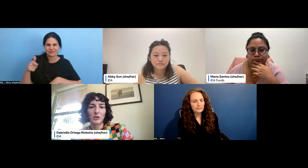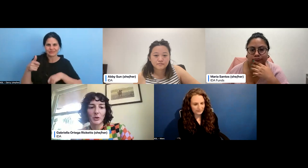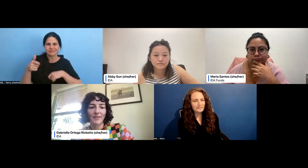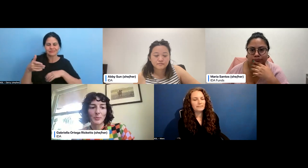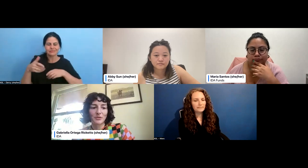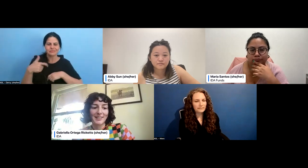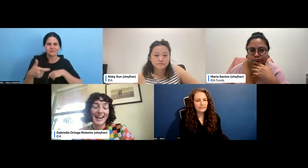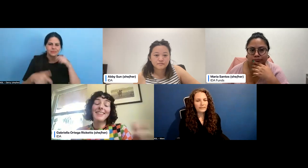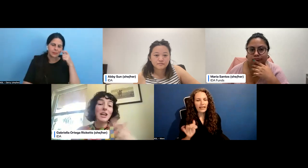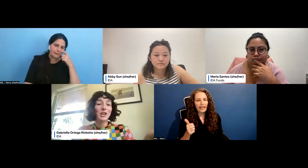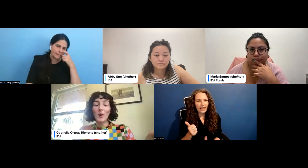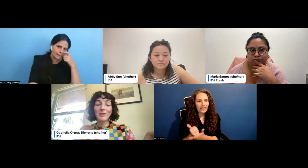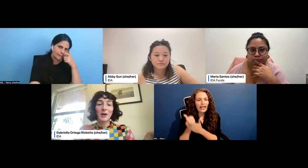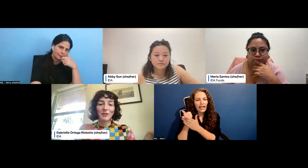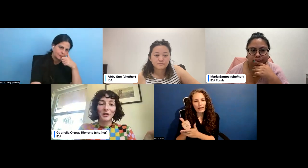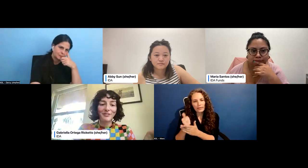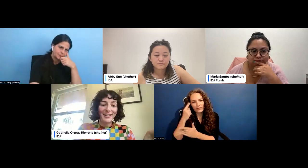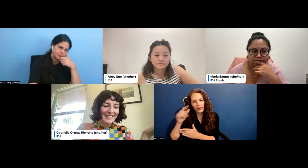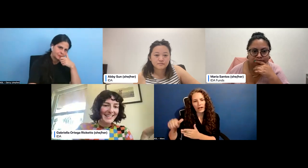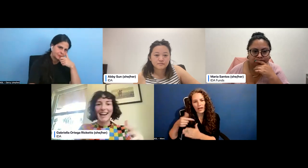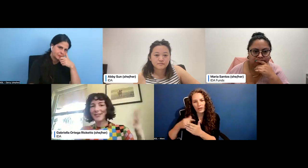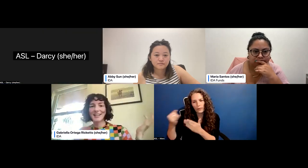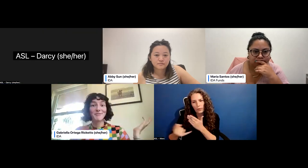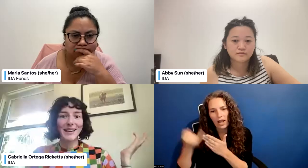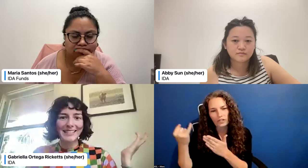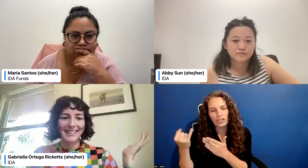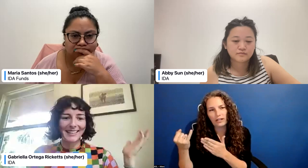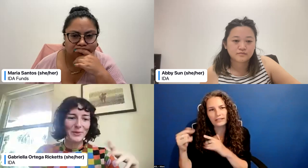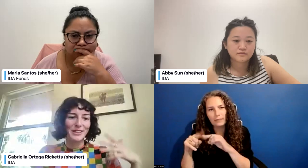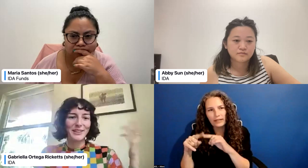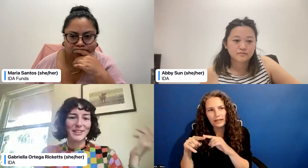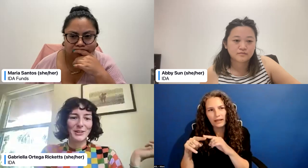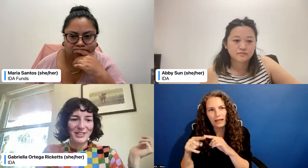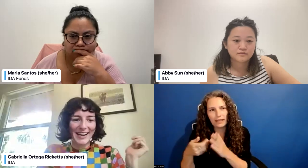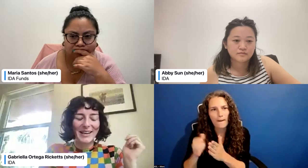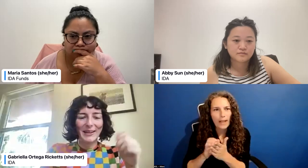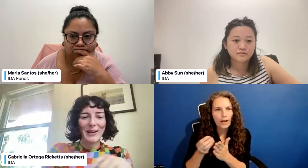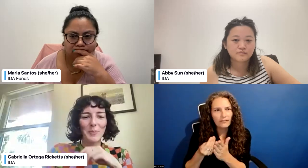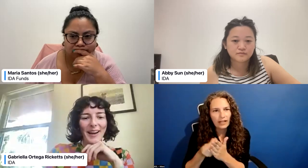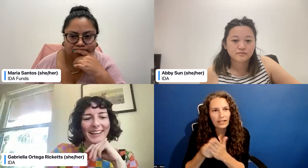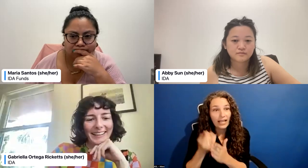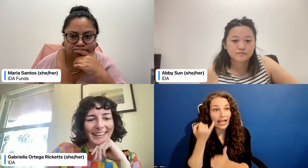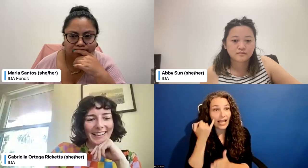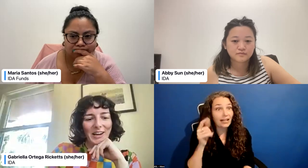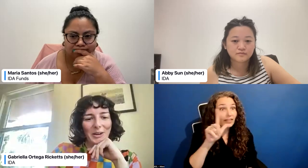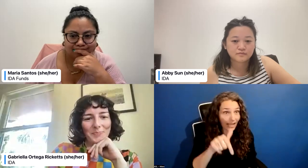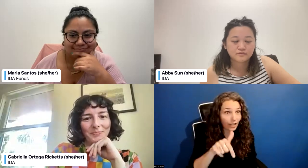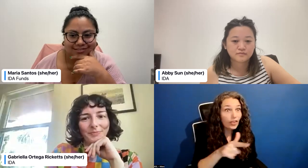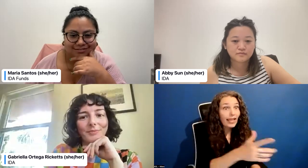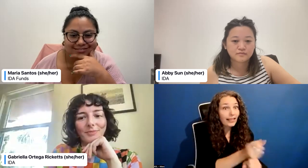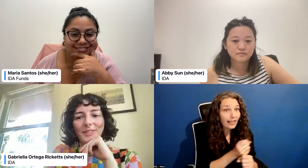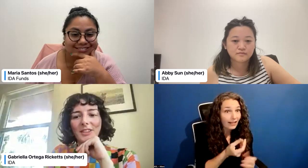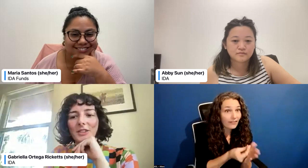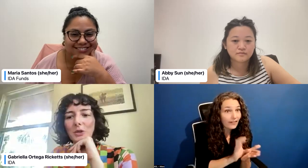who don't have as much funding. And then, you know, if they're ever fully funded and have a ton of money, suddenly we can renegotiate, but, um,